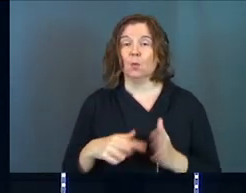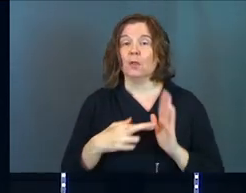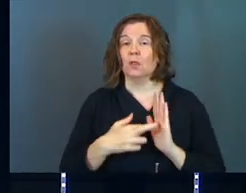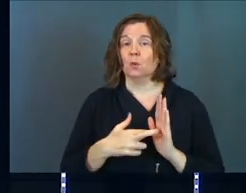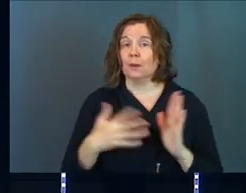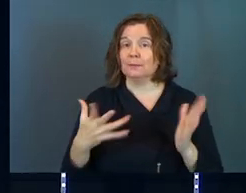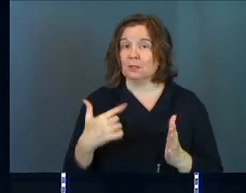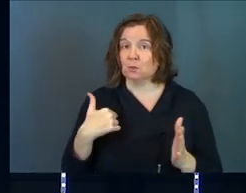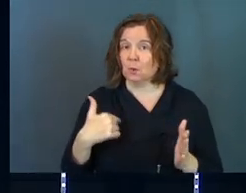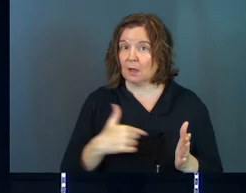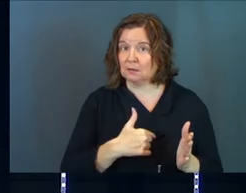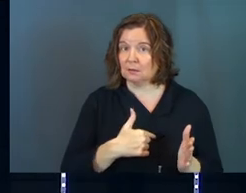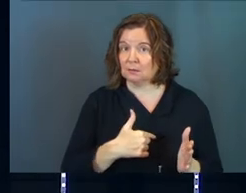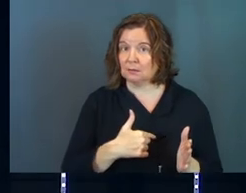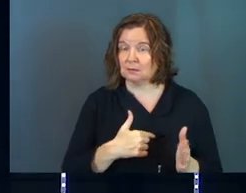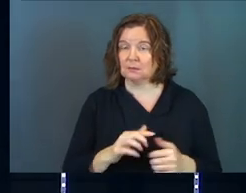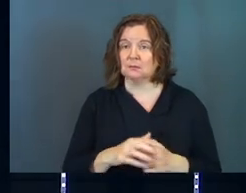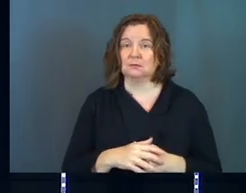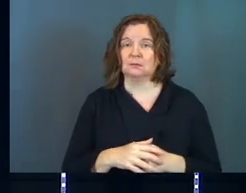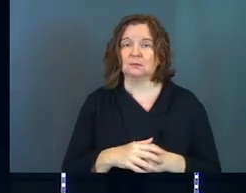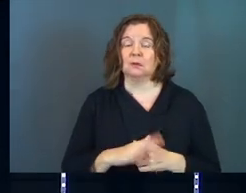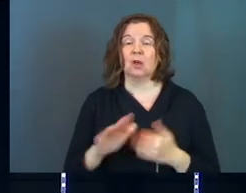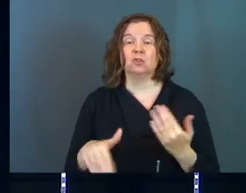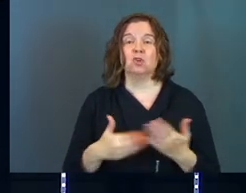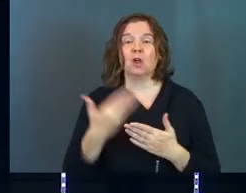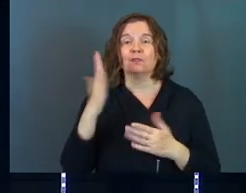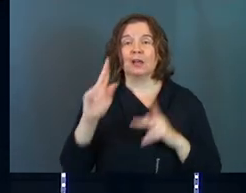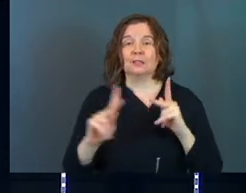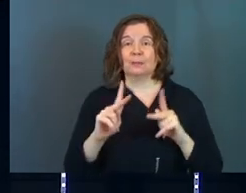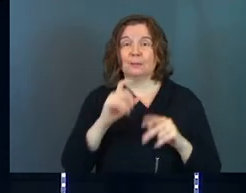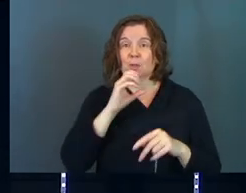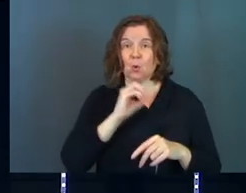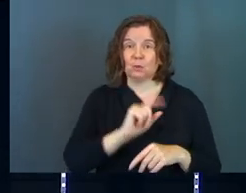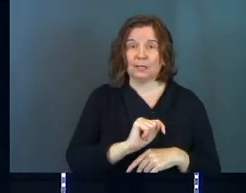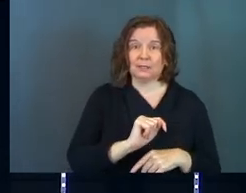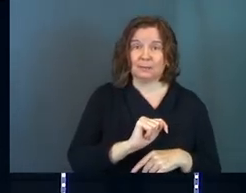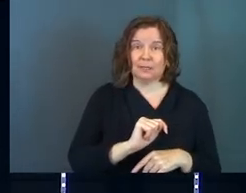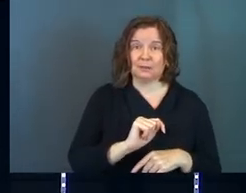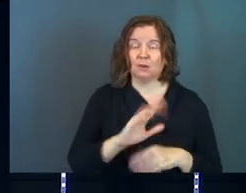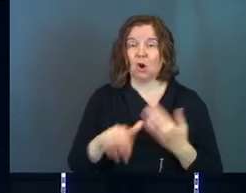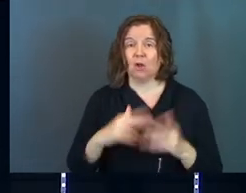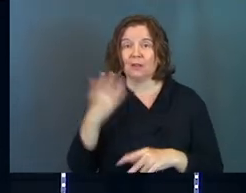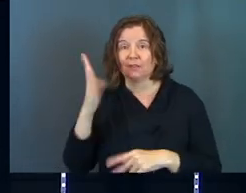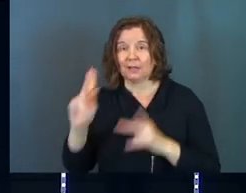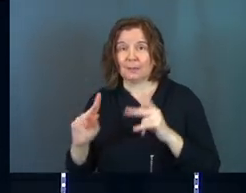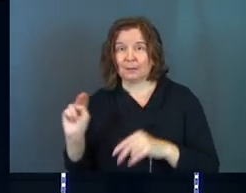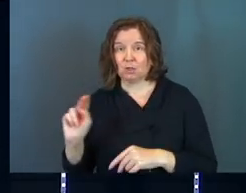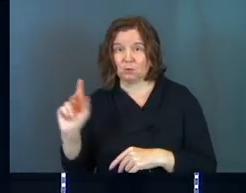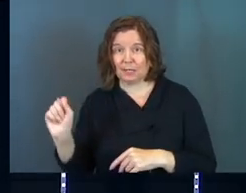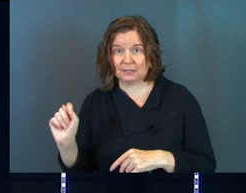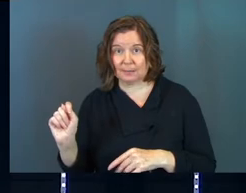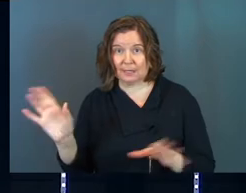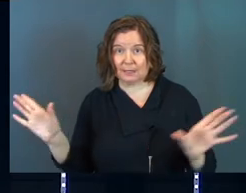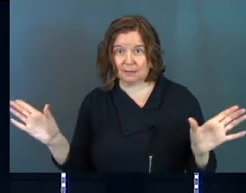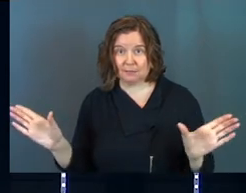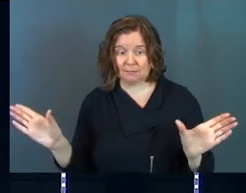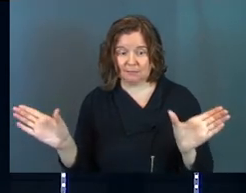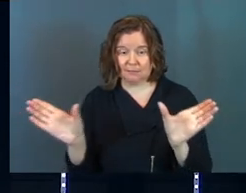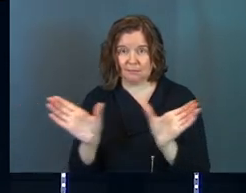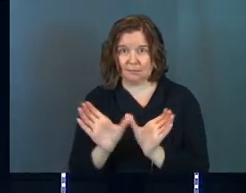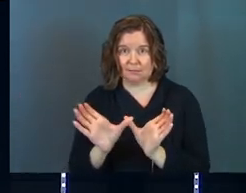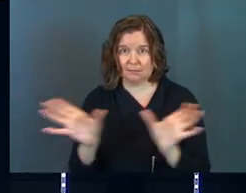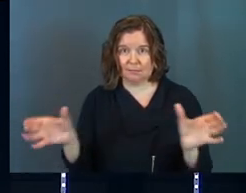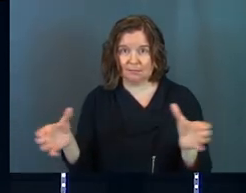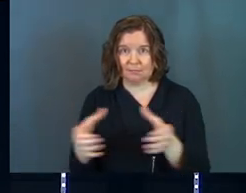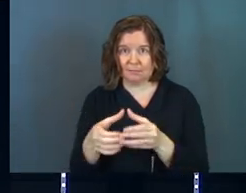what they represent to us is all of God's people in the Old Testament all of God's people in the New Testament and they're